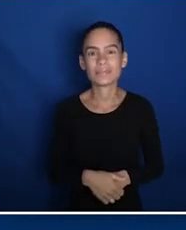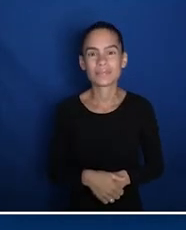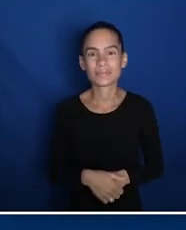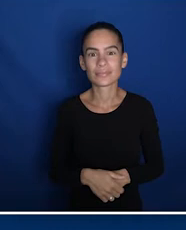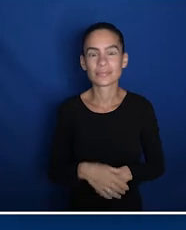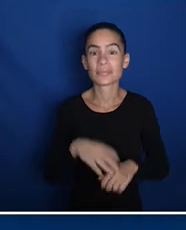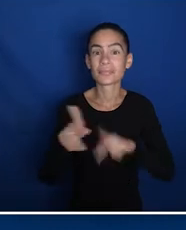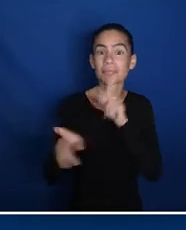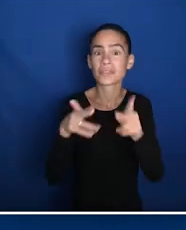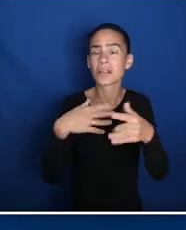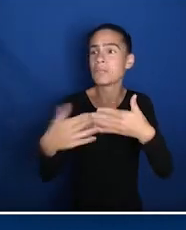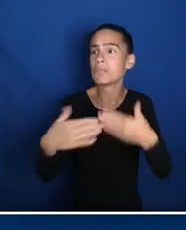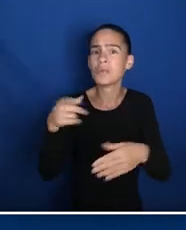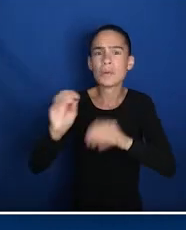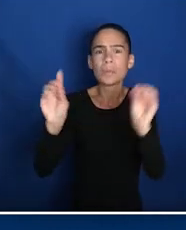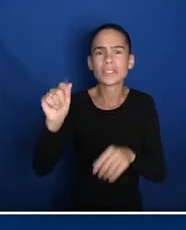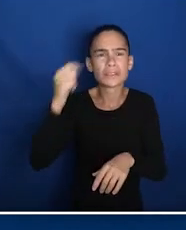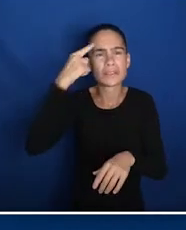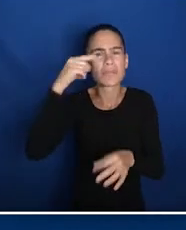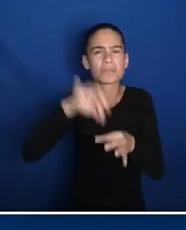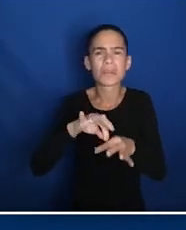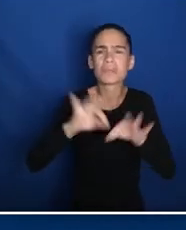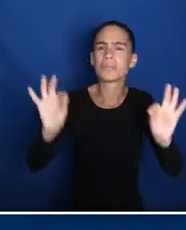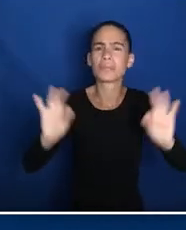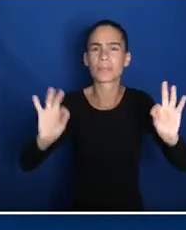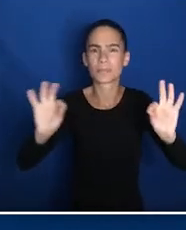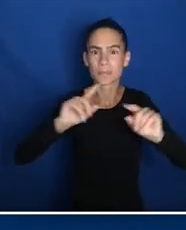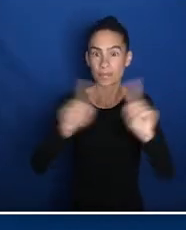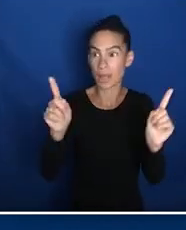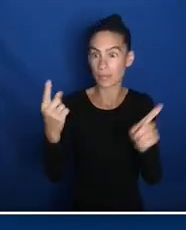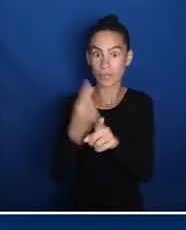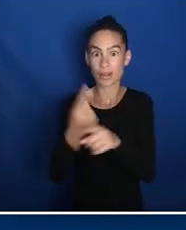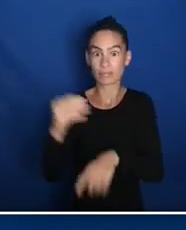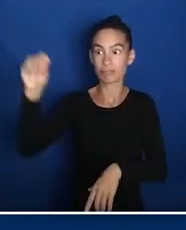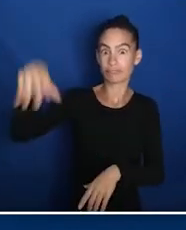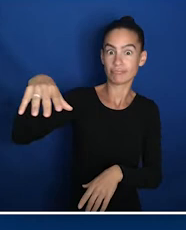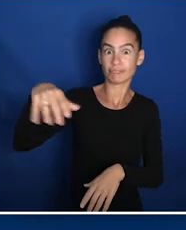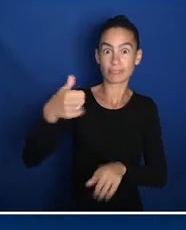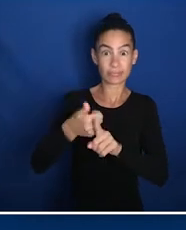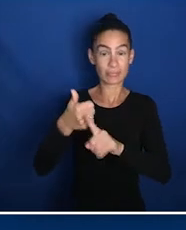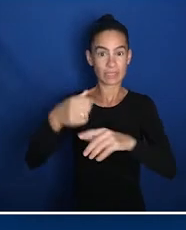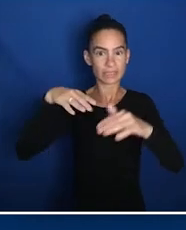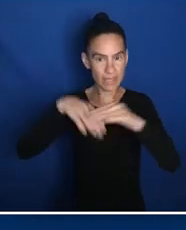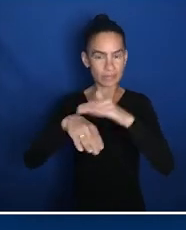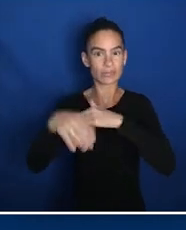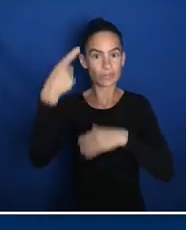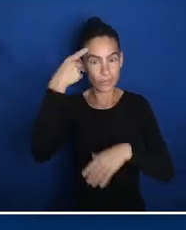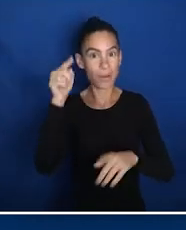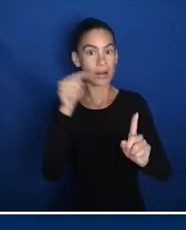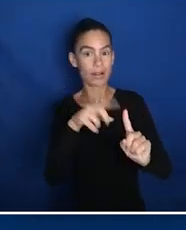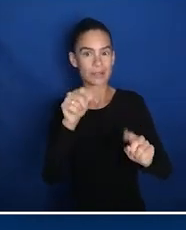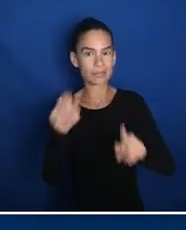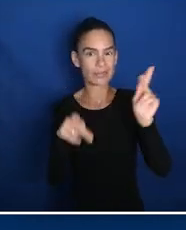may take the privilege of voting for granted. However, the regular ballot isn't accessible to individuals with disabilities.